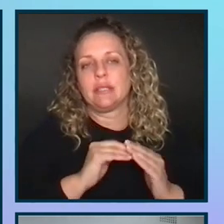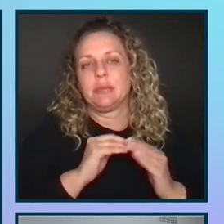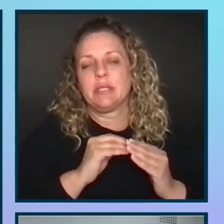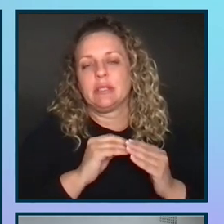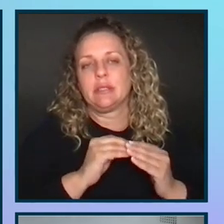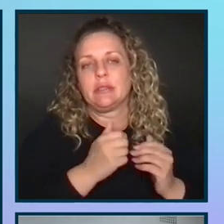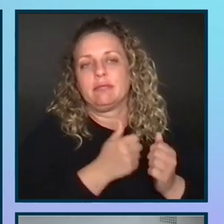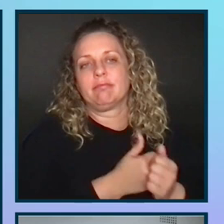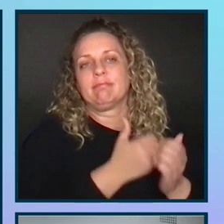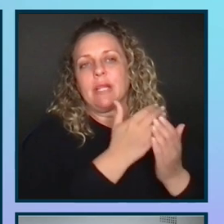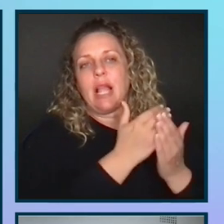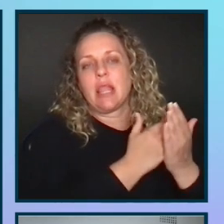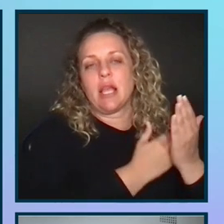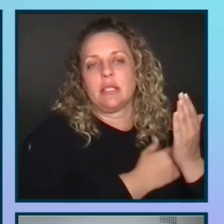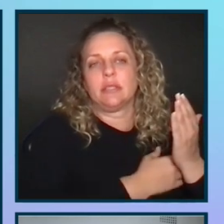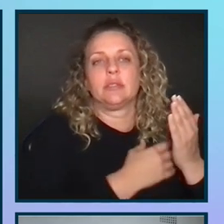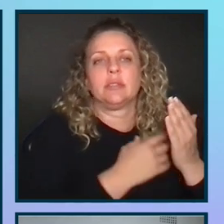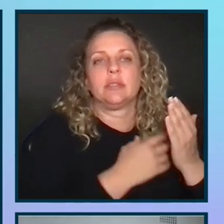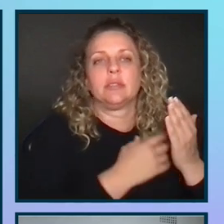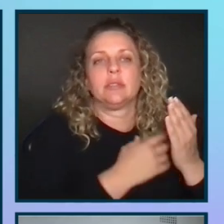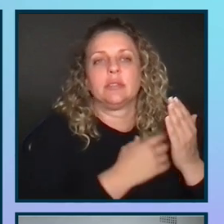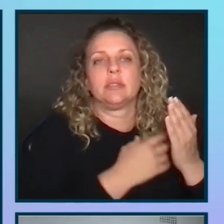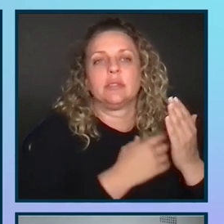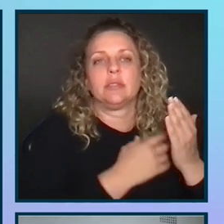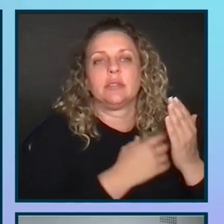finally, think about like priority and severity rating.